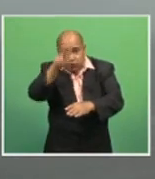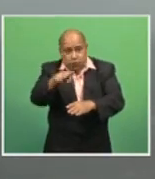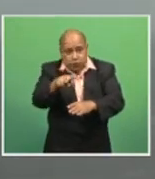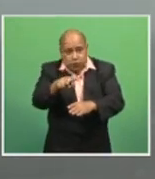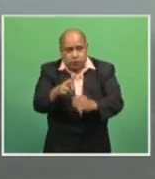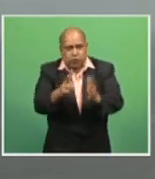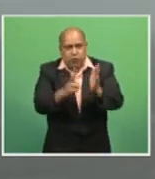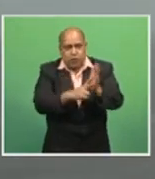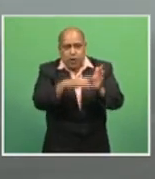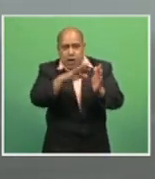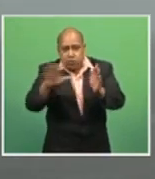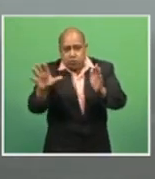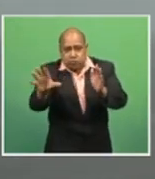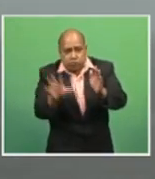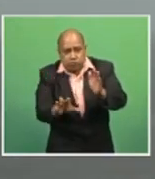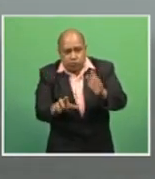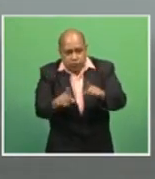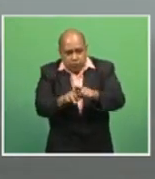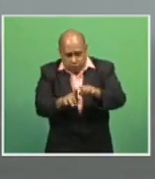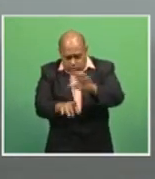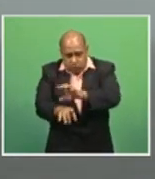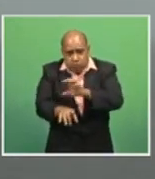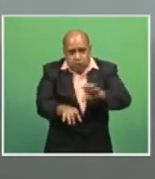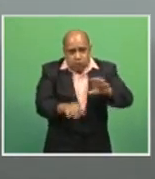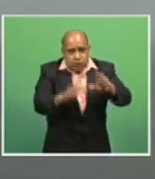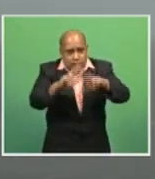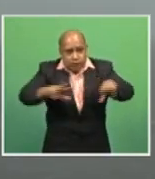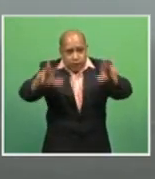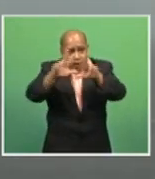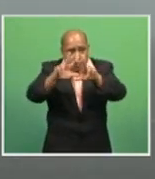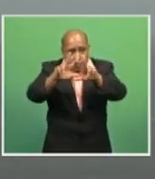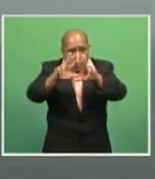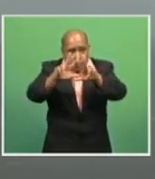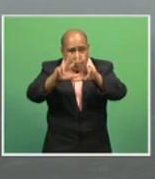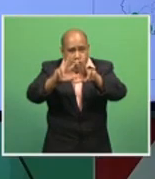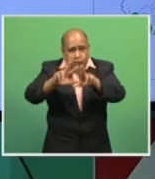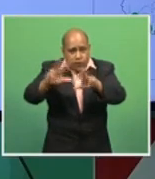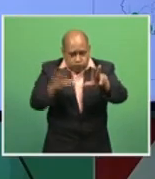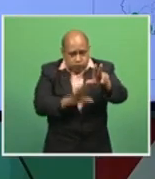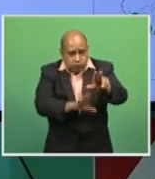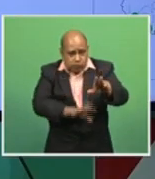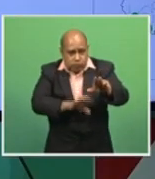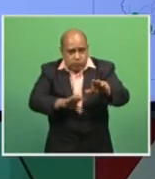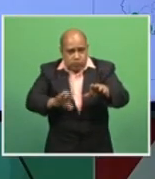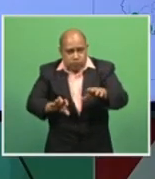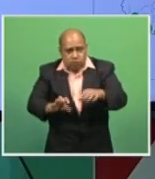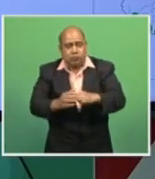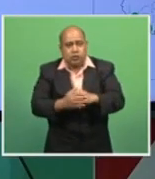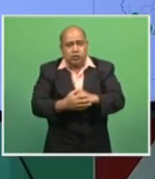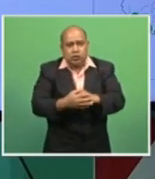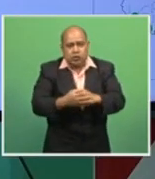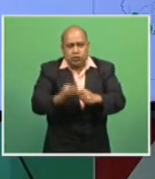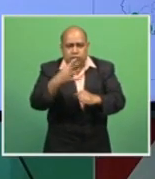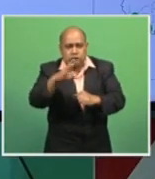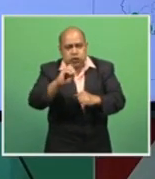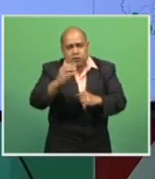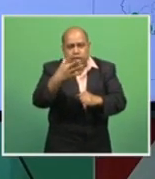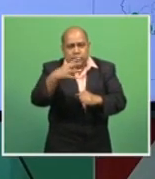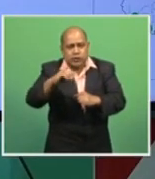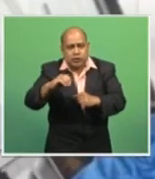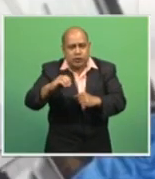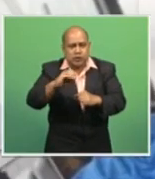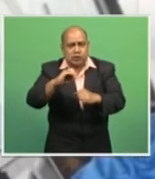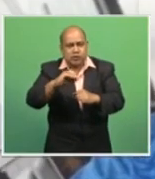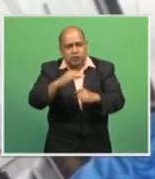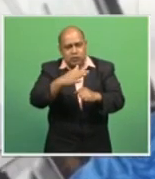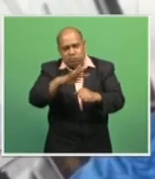southwest Vitele. So mariners along these areas would expect the strong east to southeast winds, 40 to 50 kilometers per